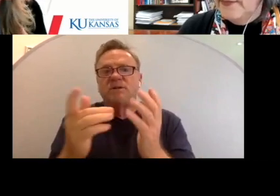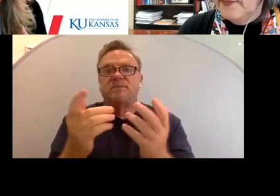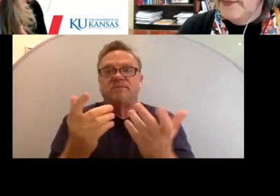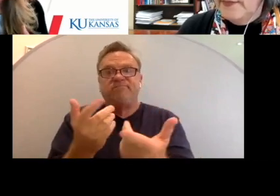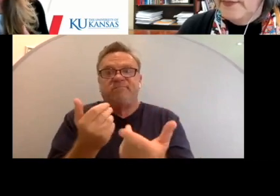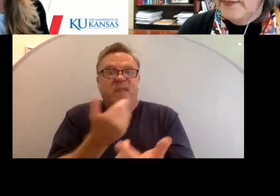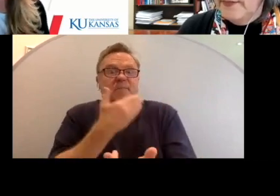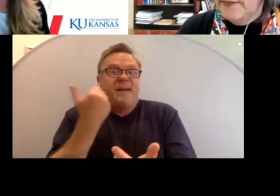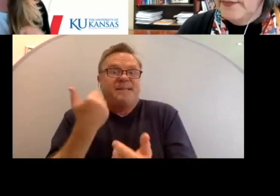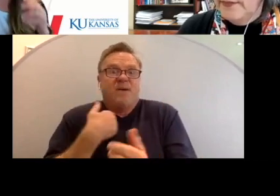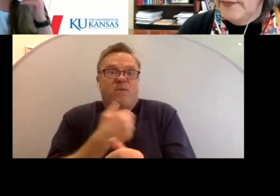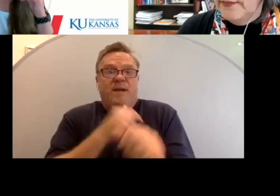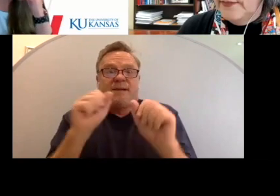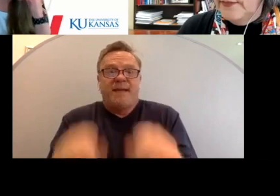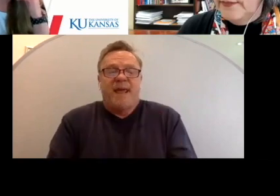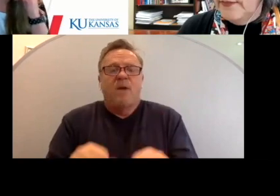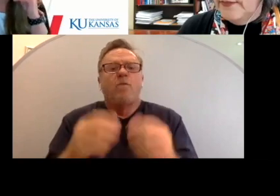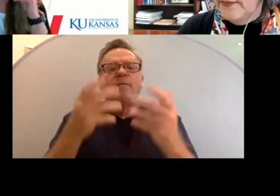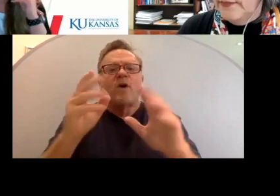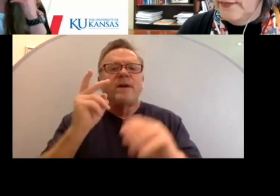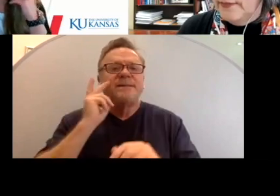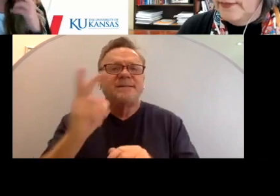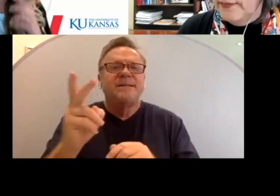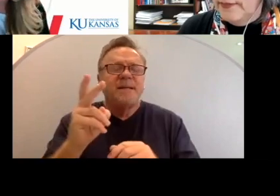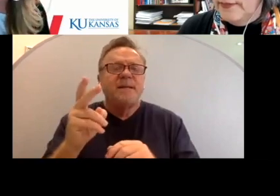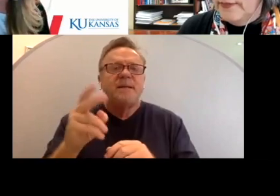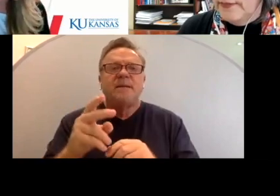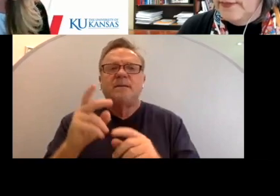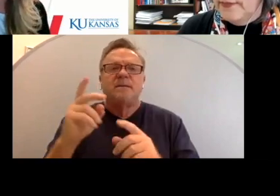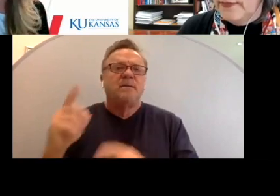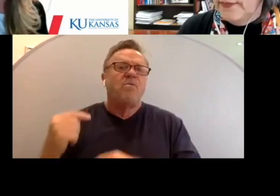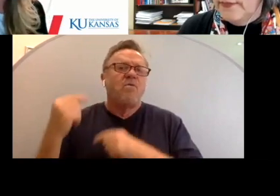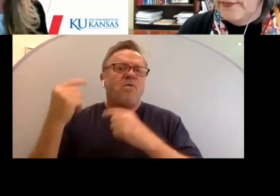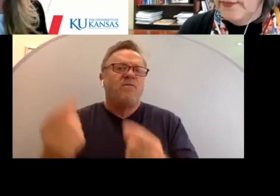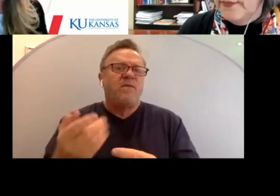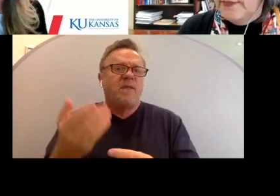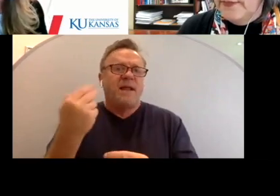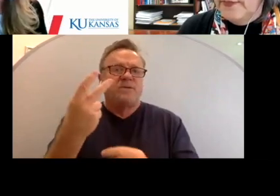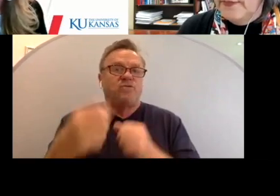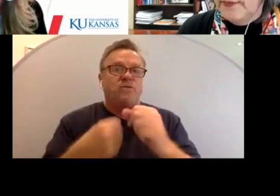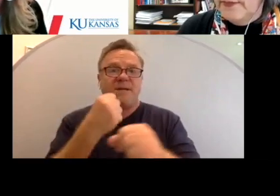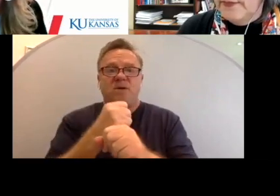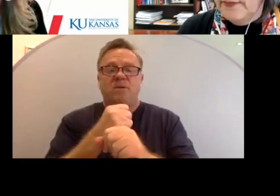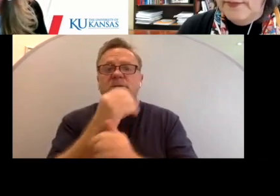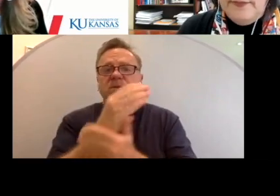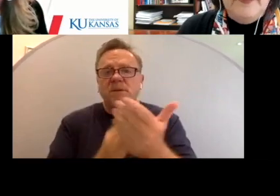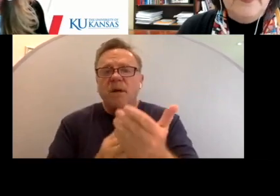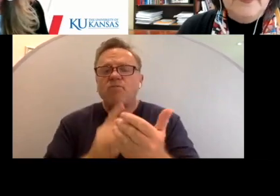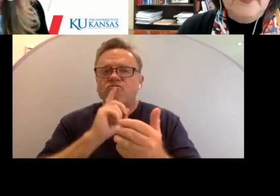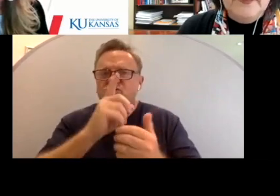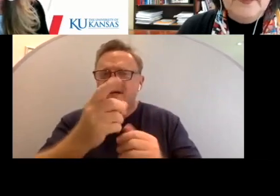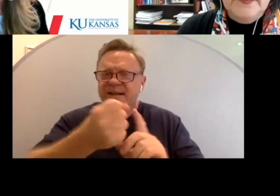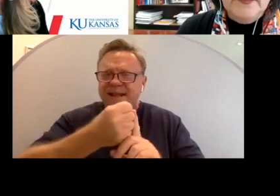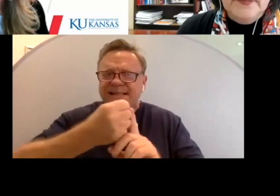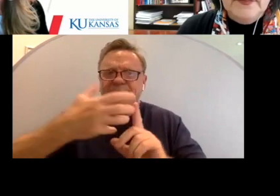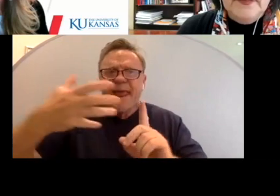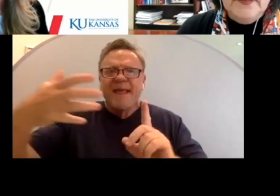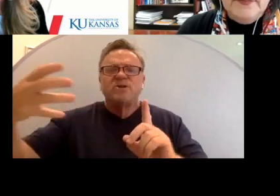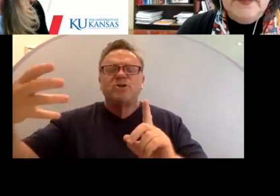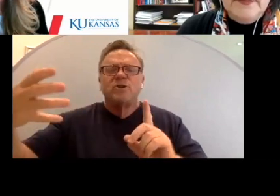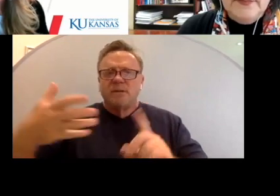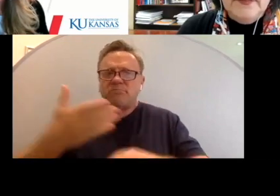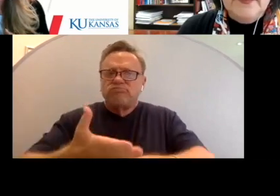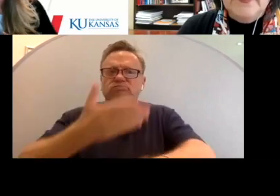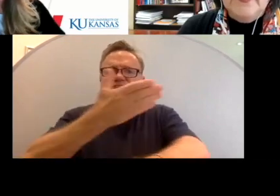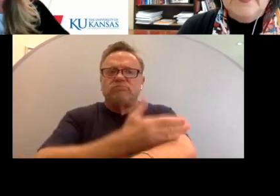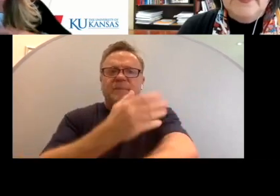benefit. And we've already seen over the span of the last two years, some real expansions and really